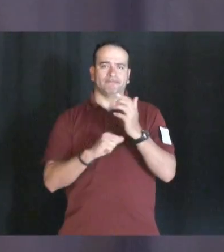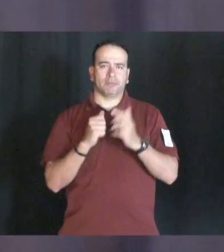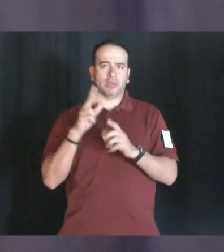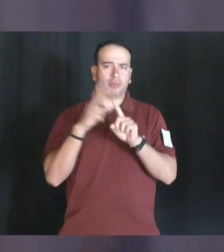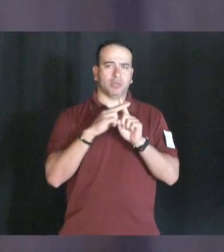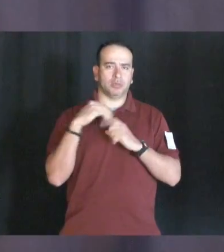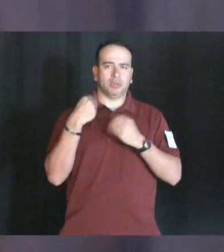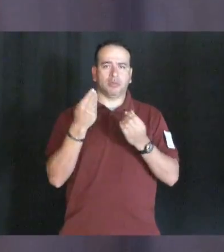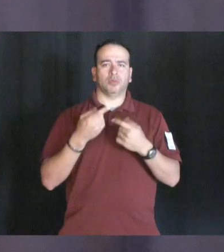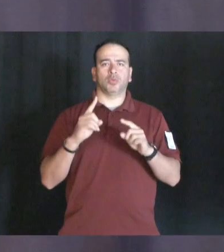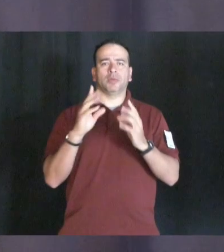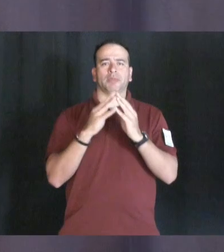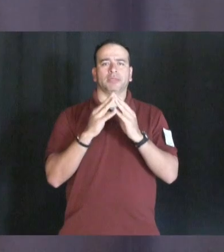meeting.